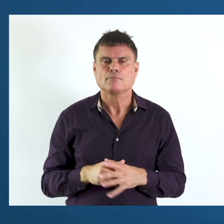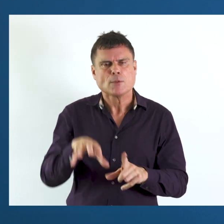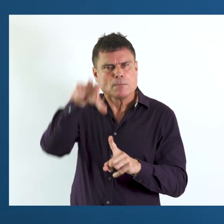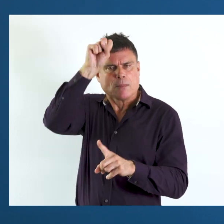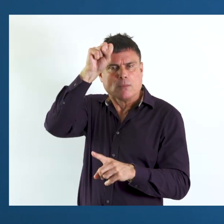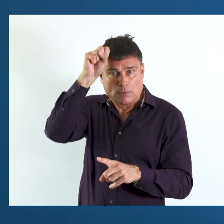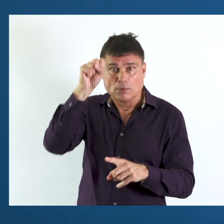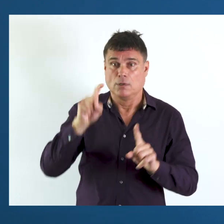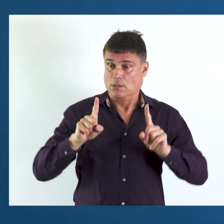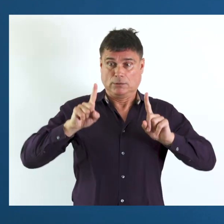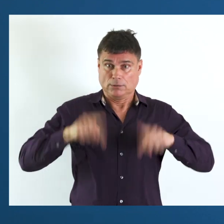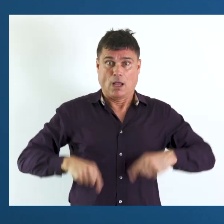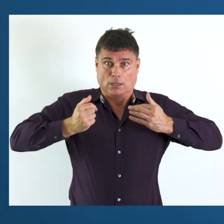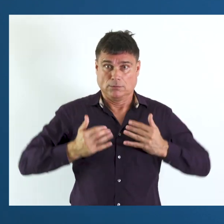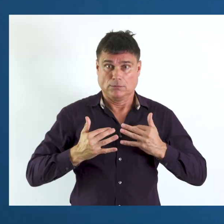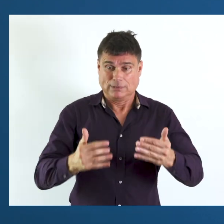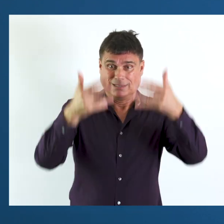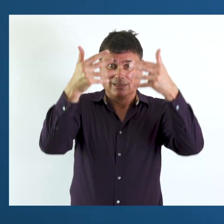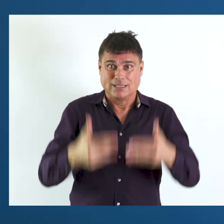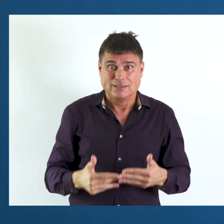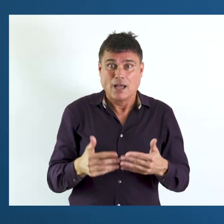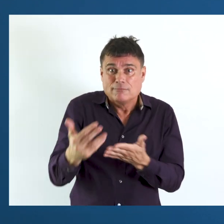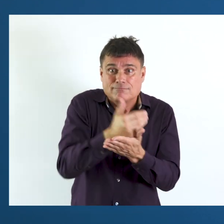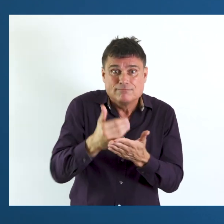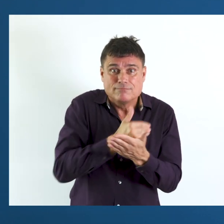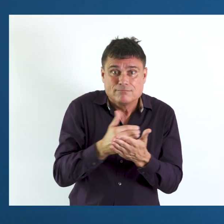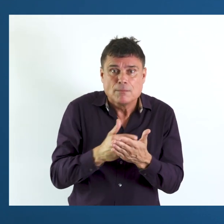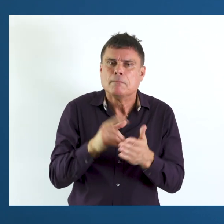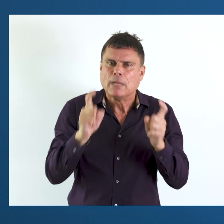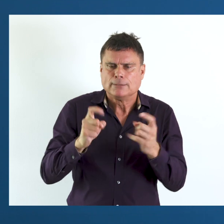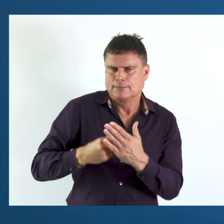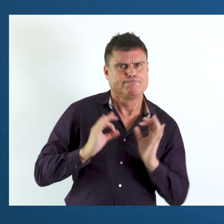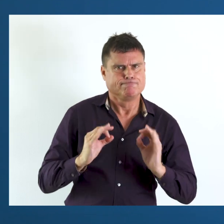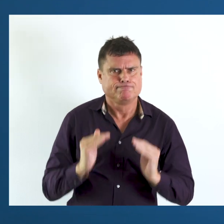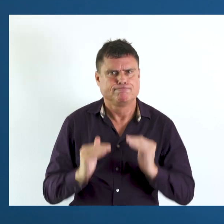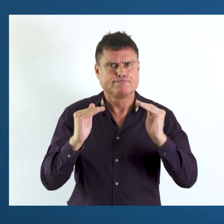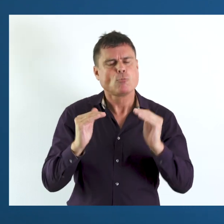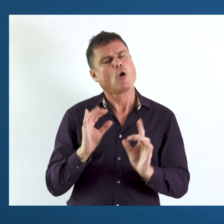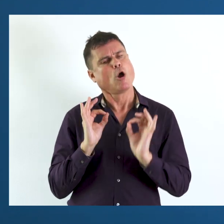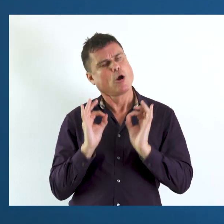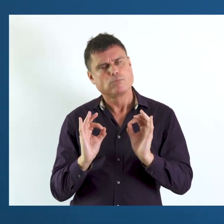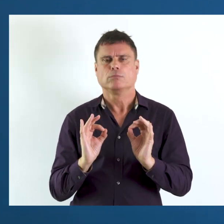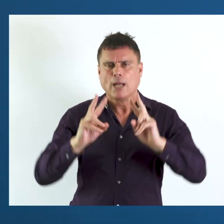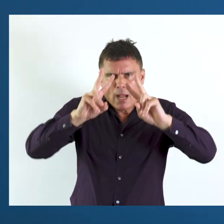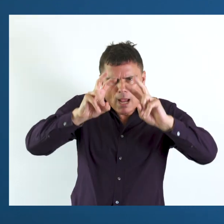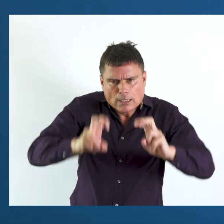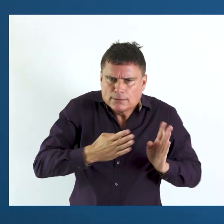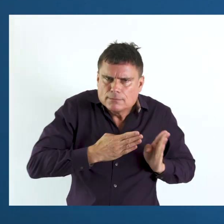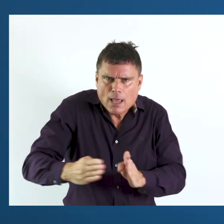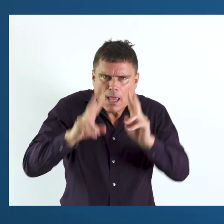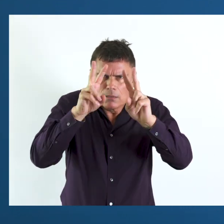disabilities. That's one thing. It's also important to remember that at the start of a data collection